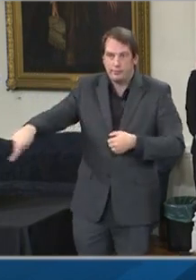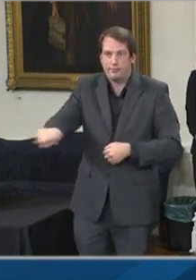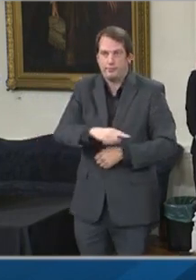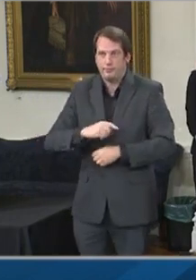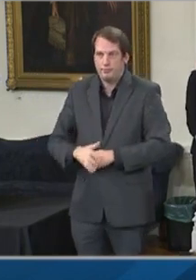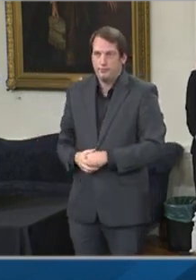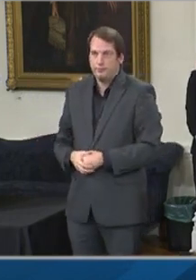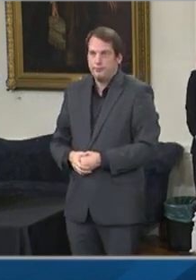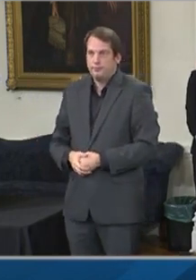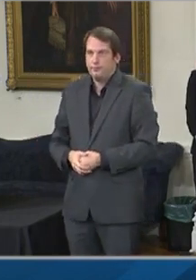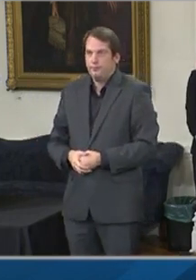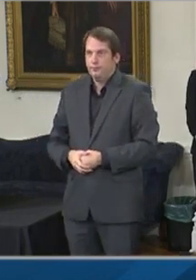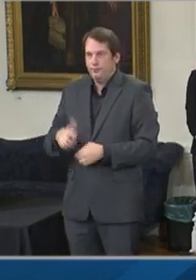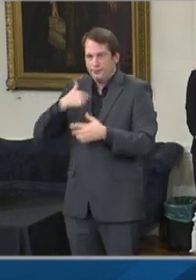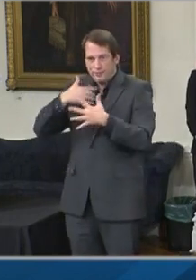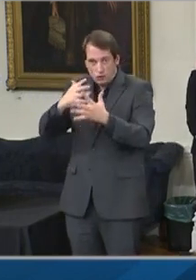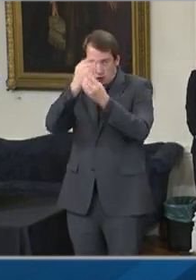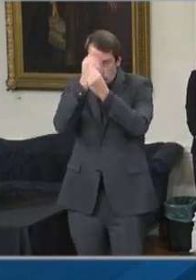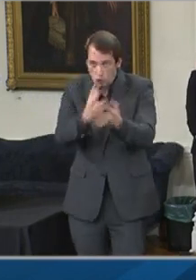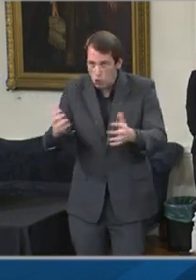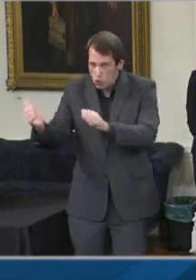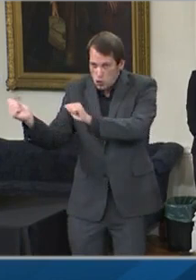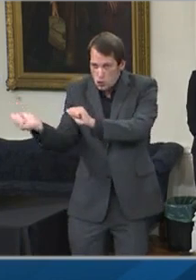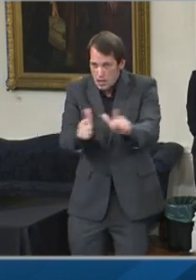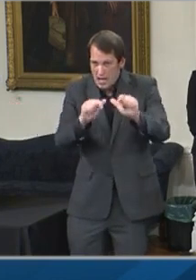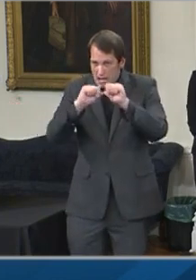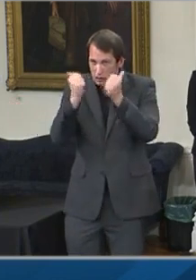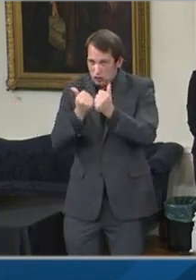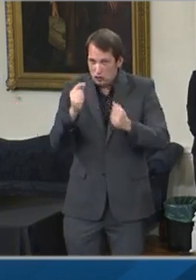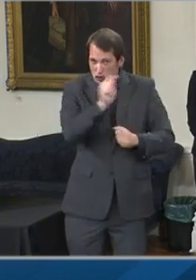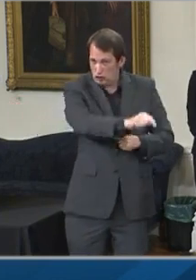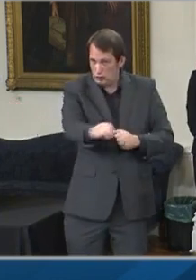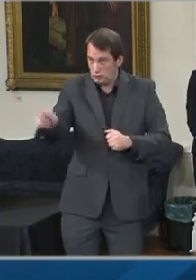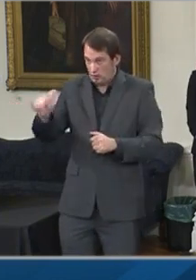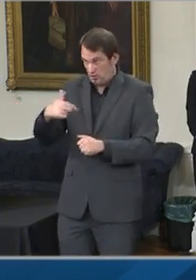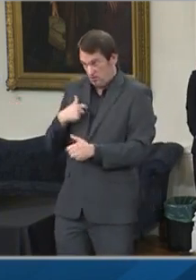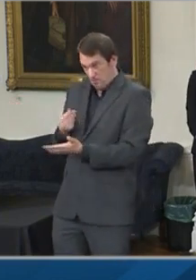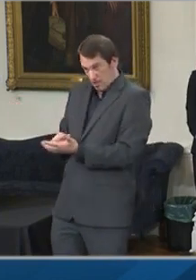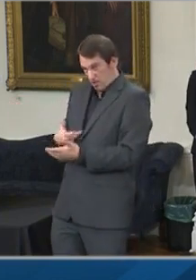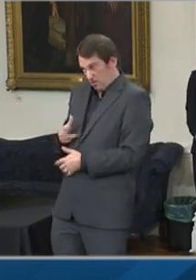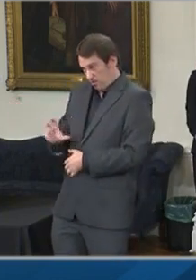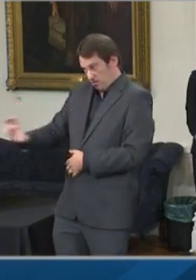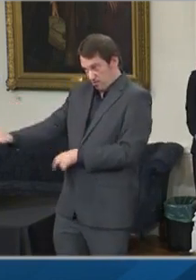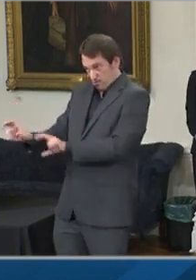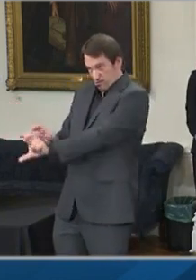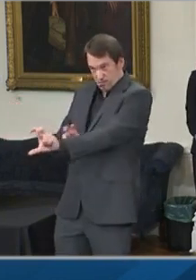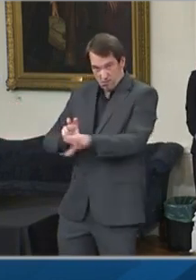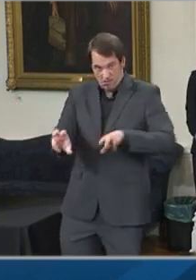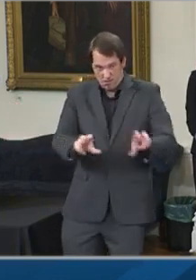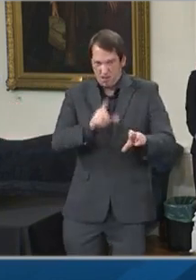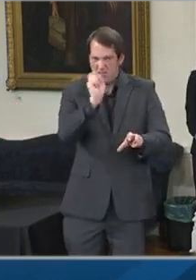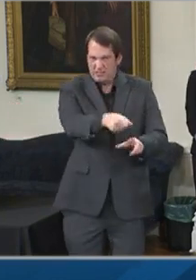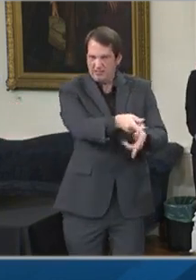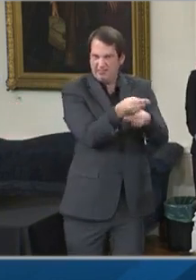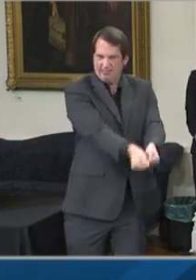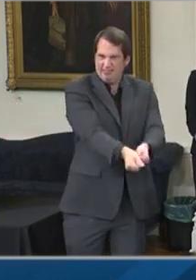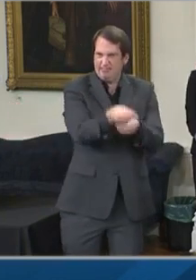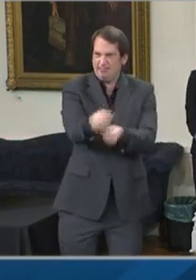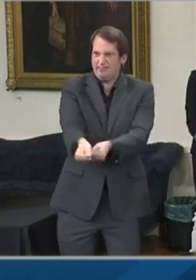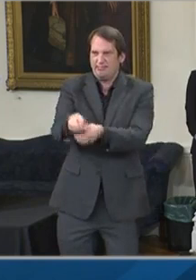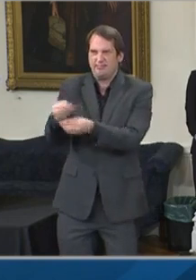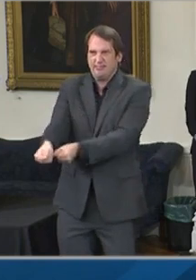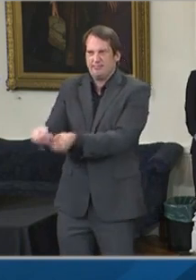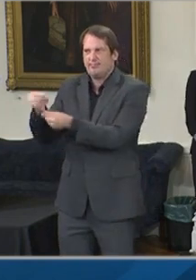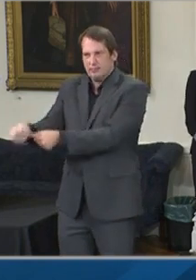to ensure that this much-needed funding gets out the door to our struggling citizens and small businesses as quickly as